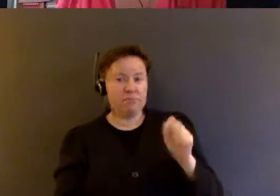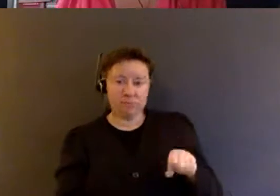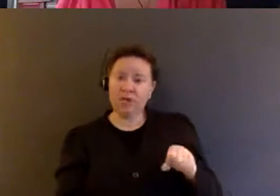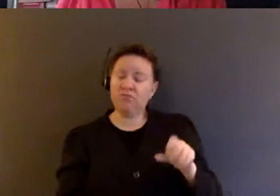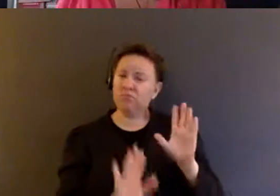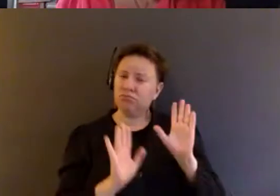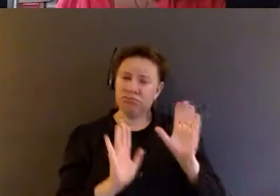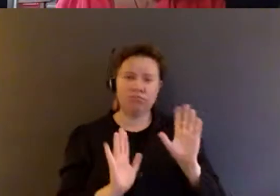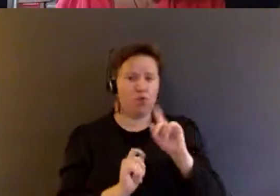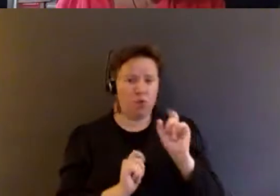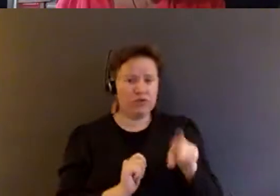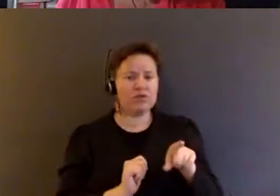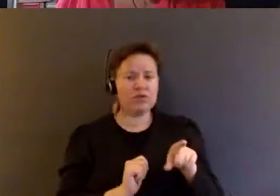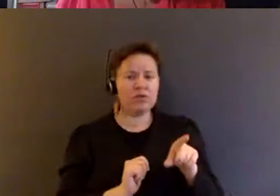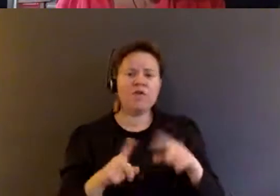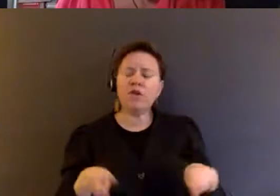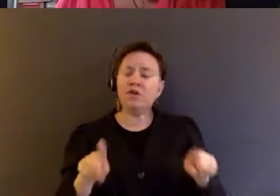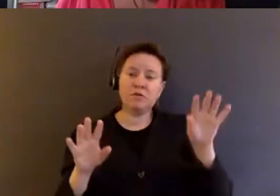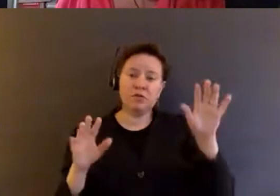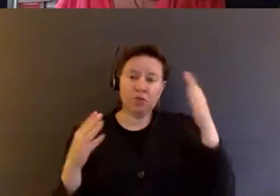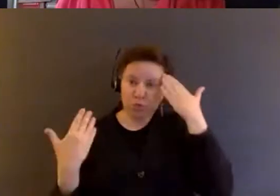So for those who are not aware,